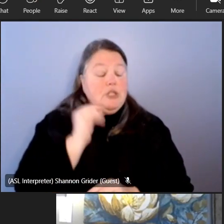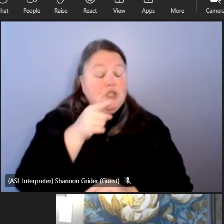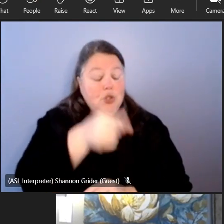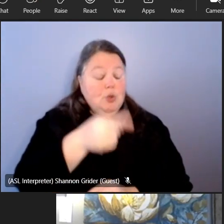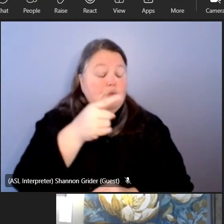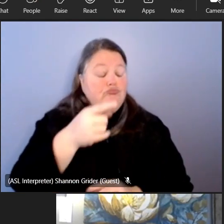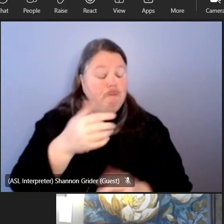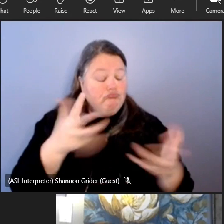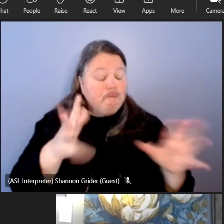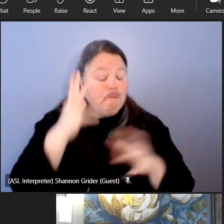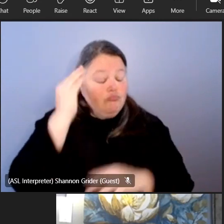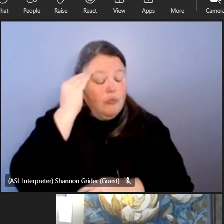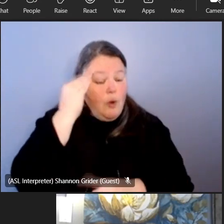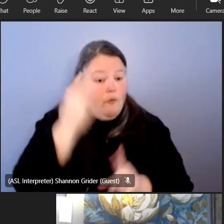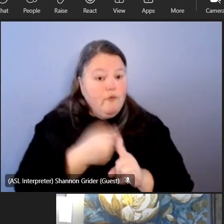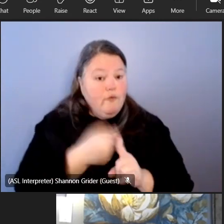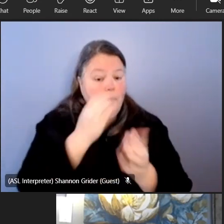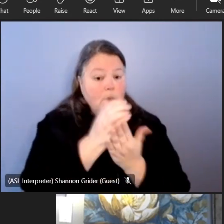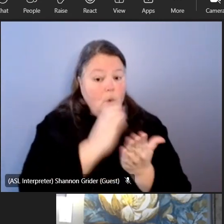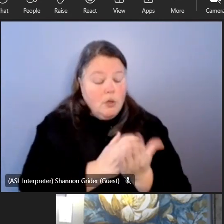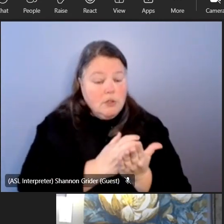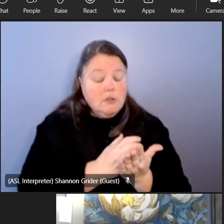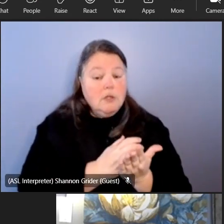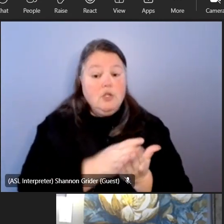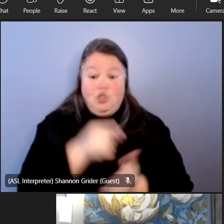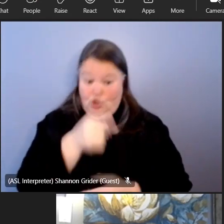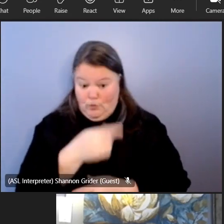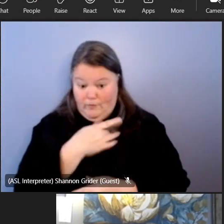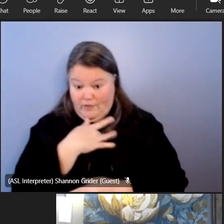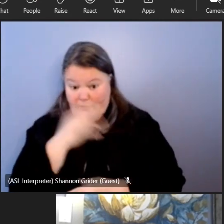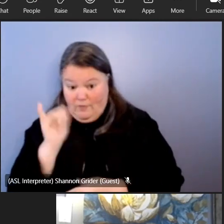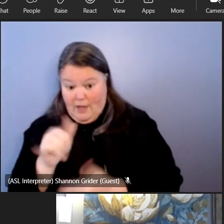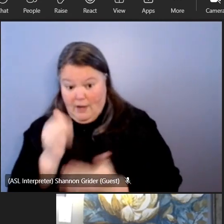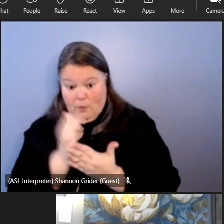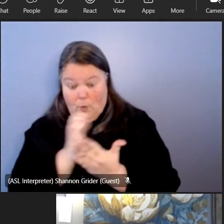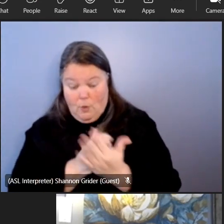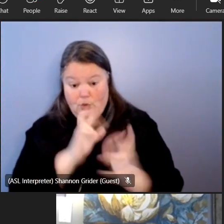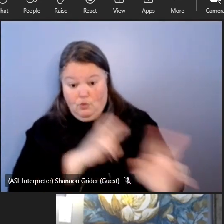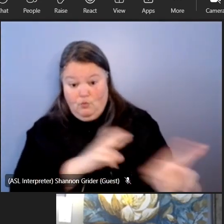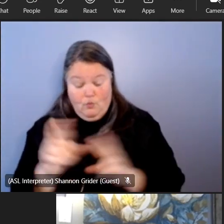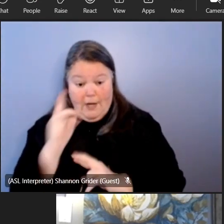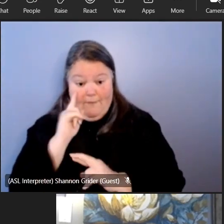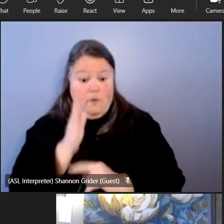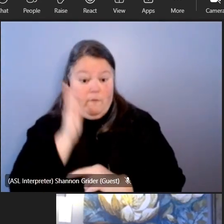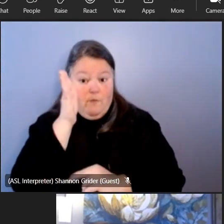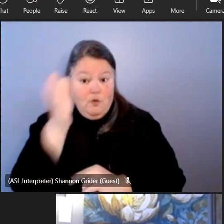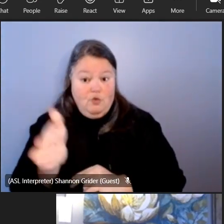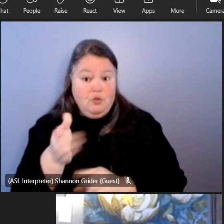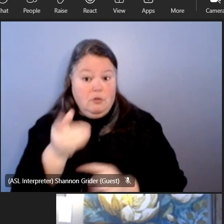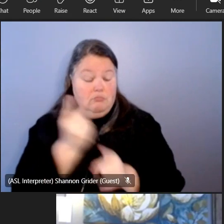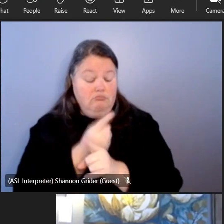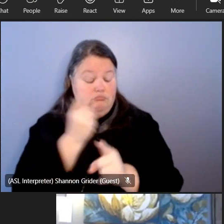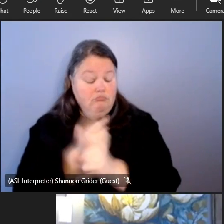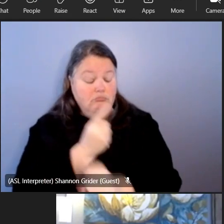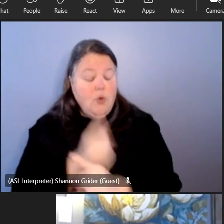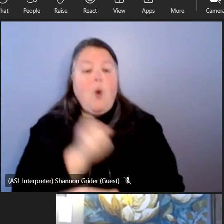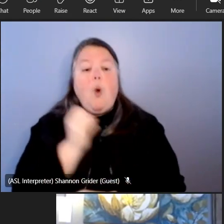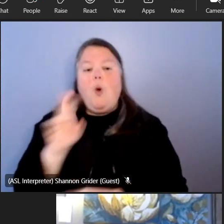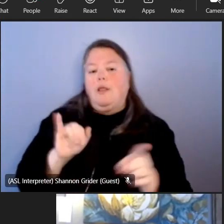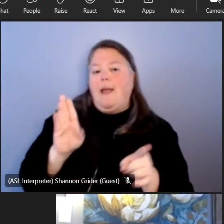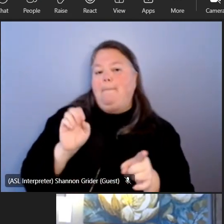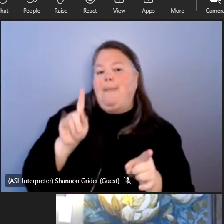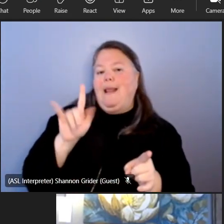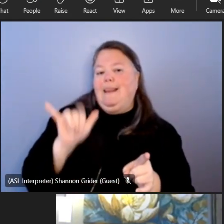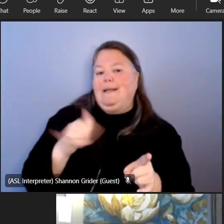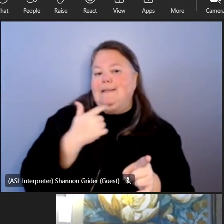with some of these courses do you feel like it's prepared you for a future path appropriately or was it really as bentley said